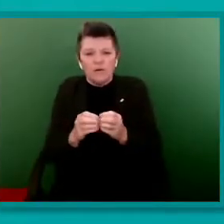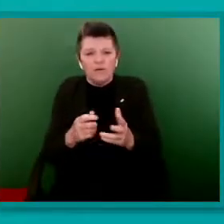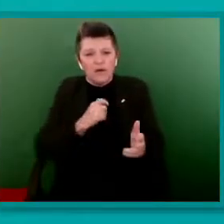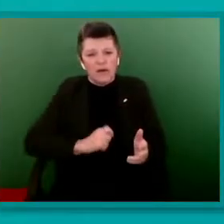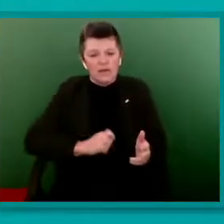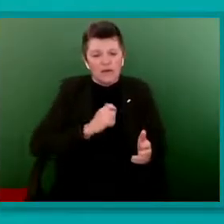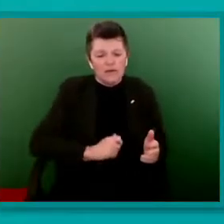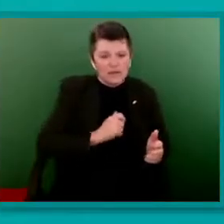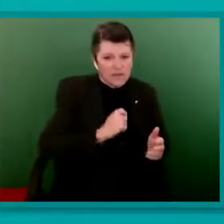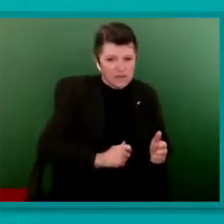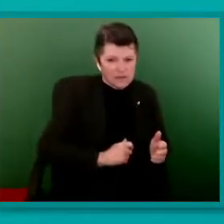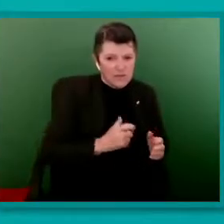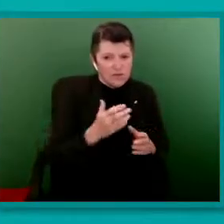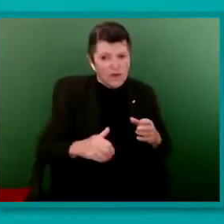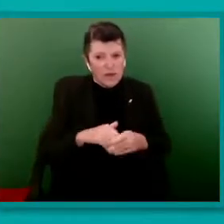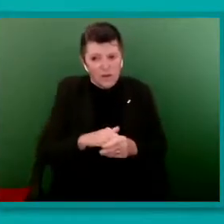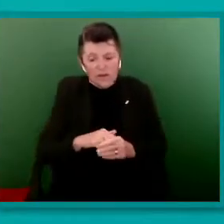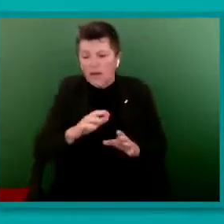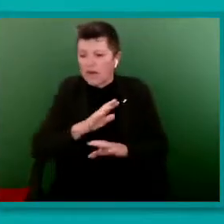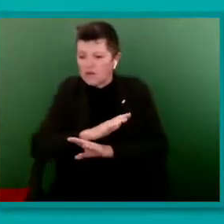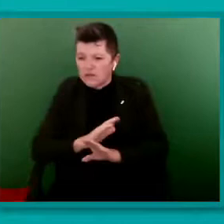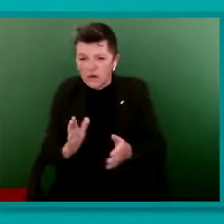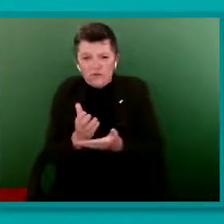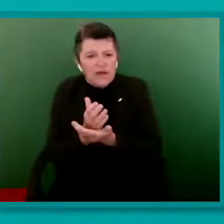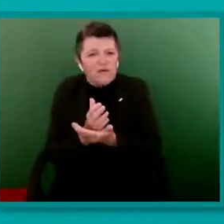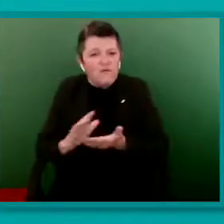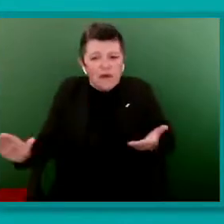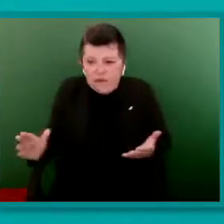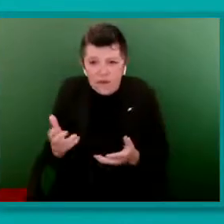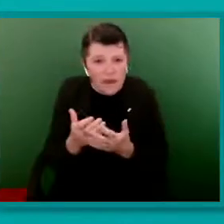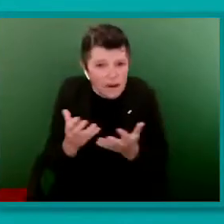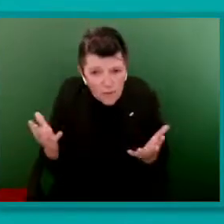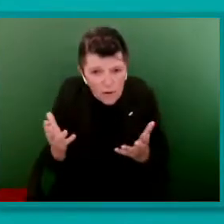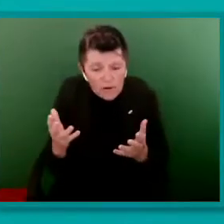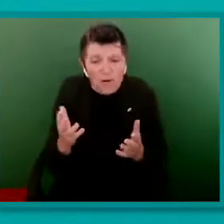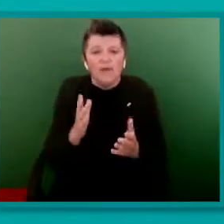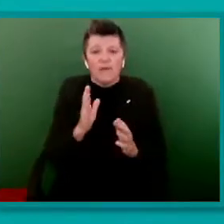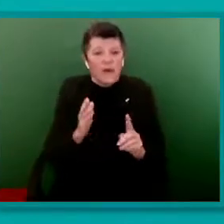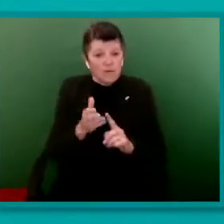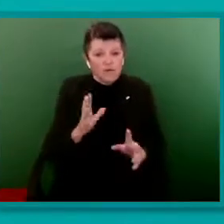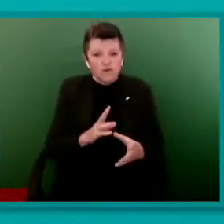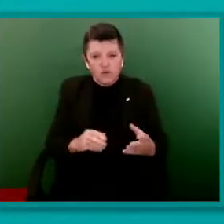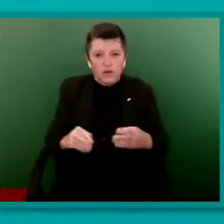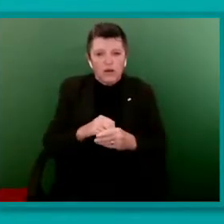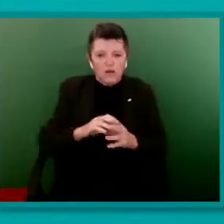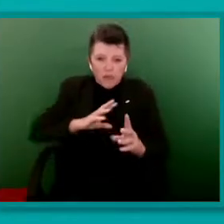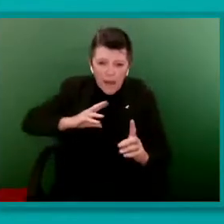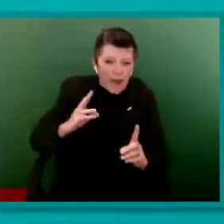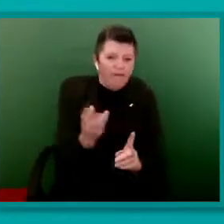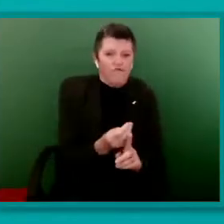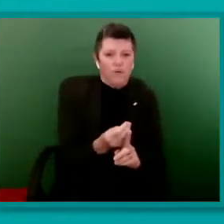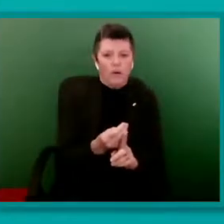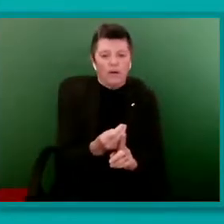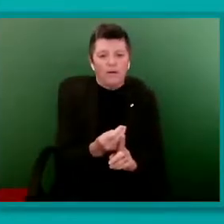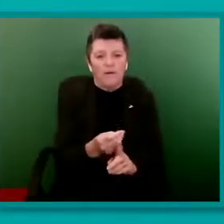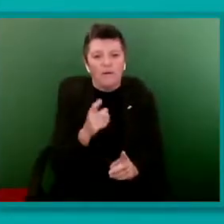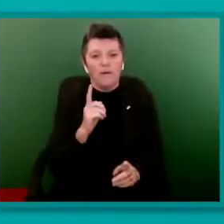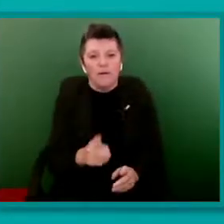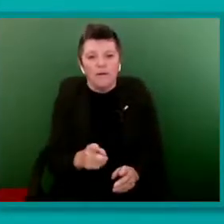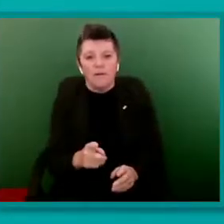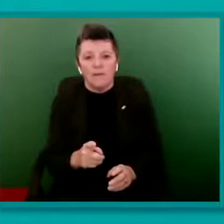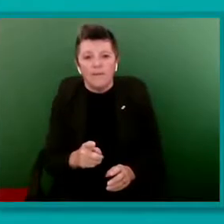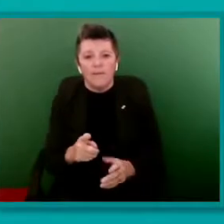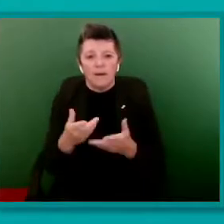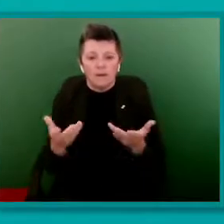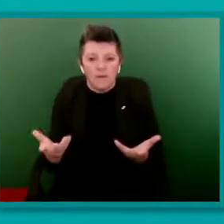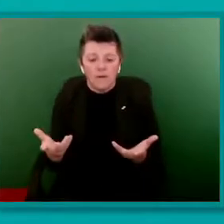It seeks to include everyone it serves. But to point to the the adage that when we're when